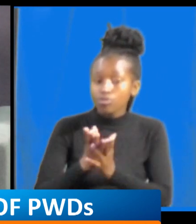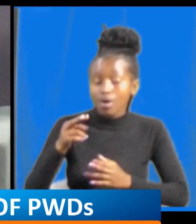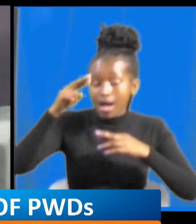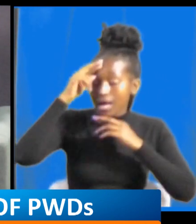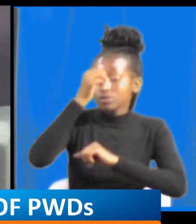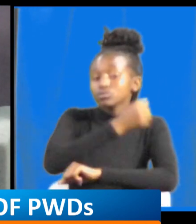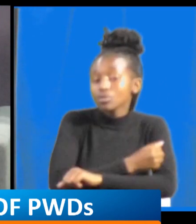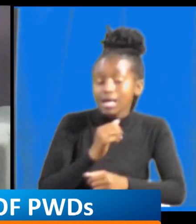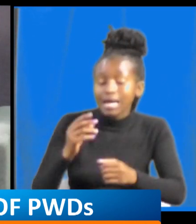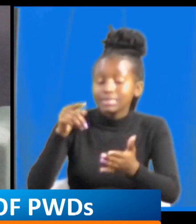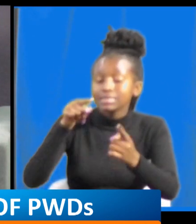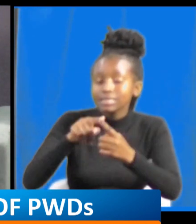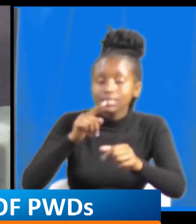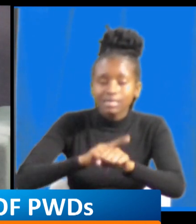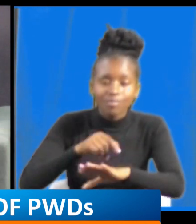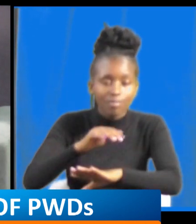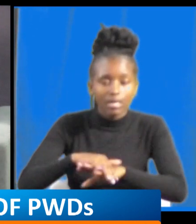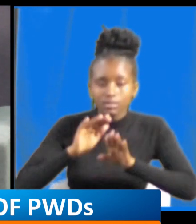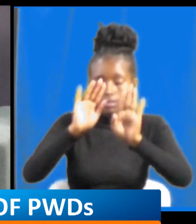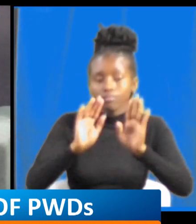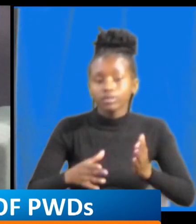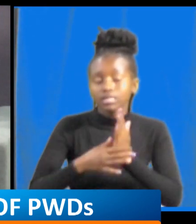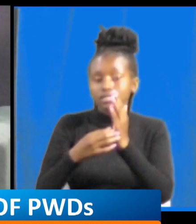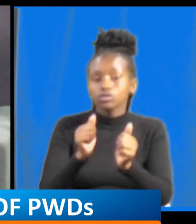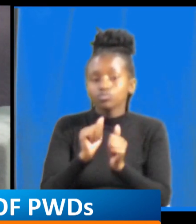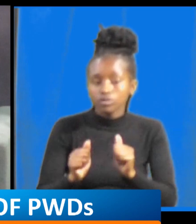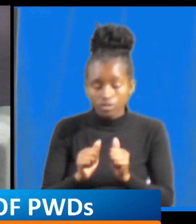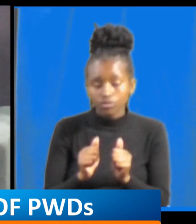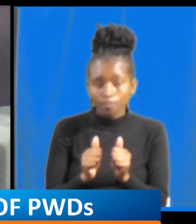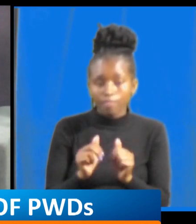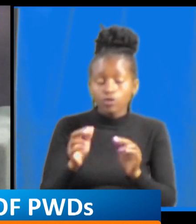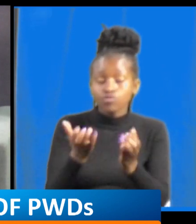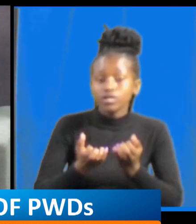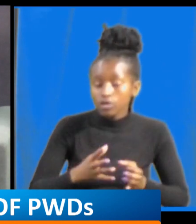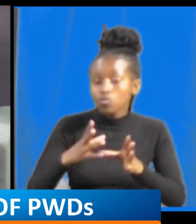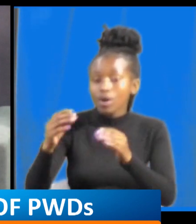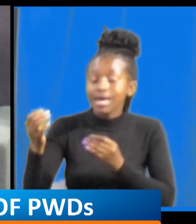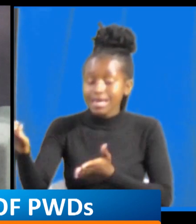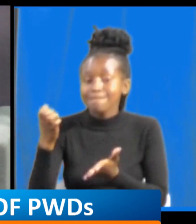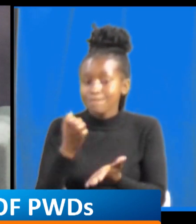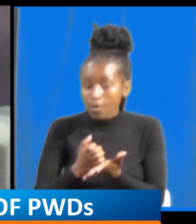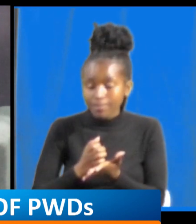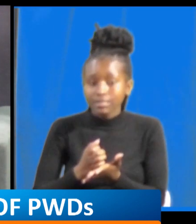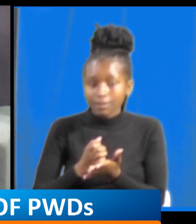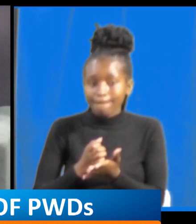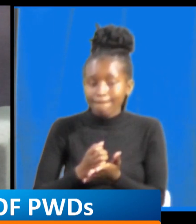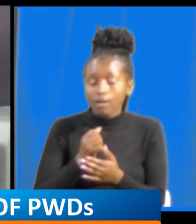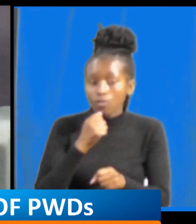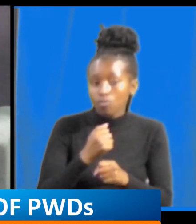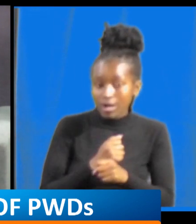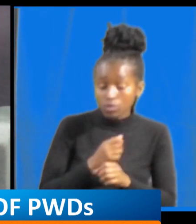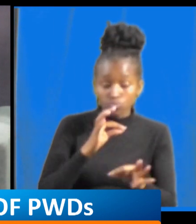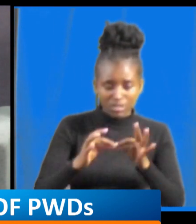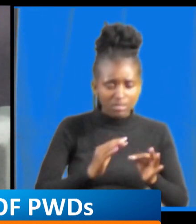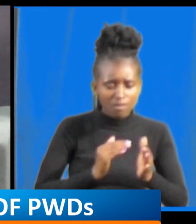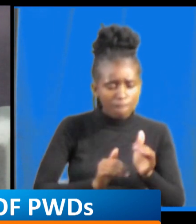necessary skills that you you require to enter the employment sector which is in line with their objective that is education health